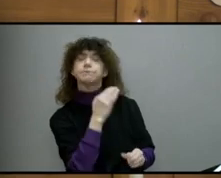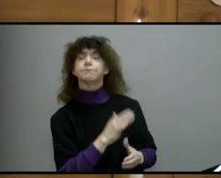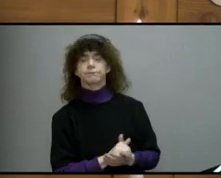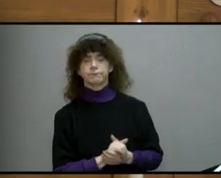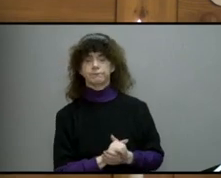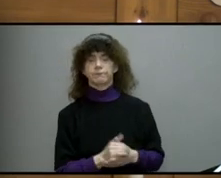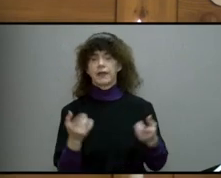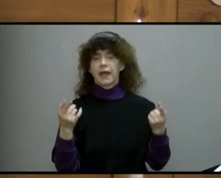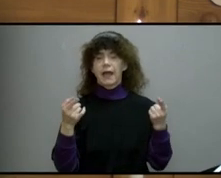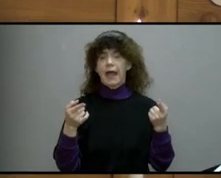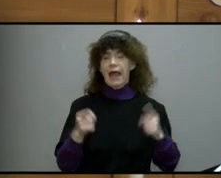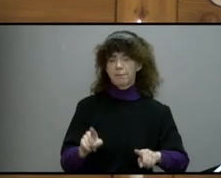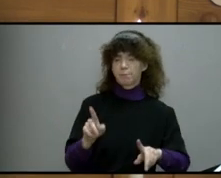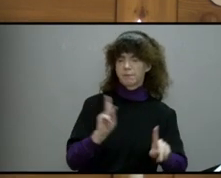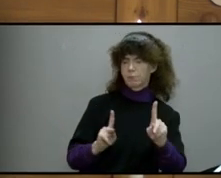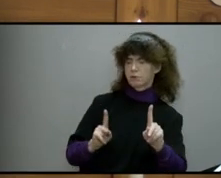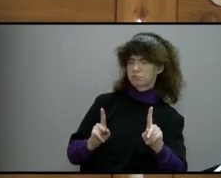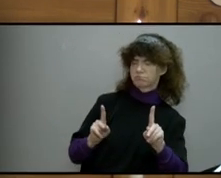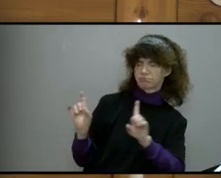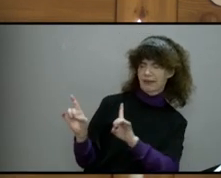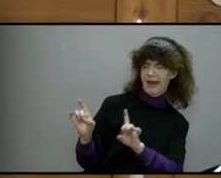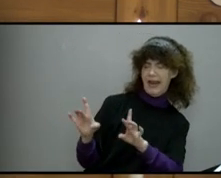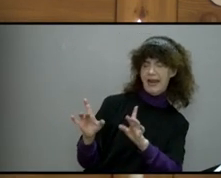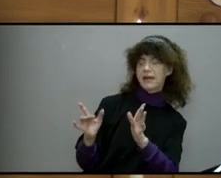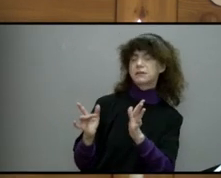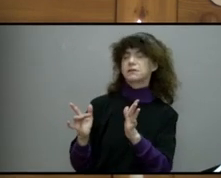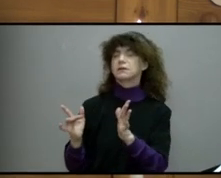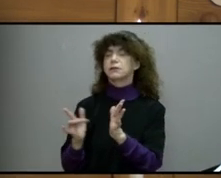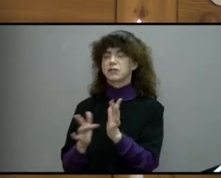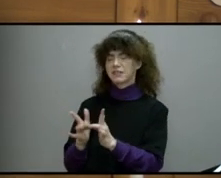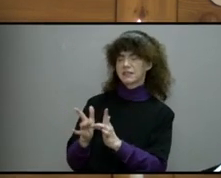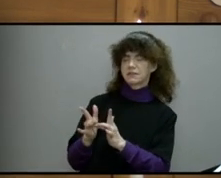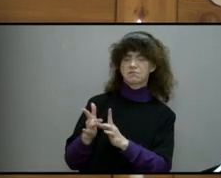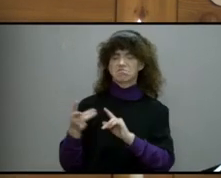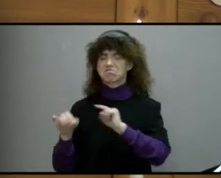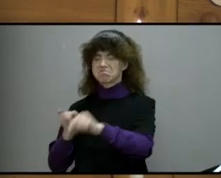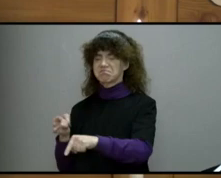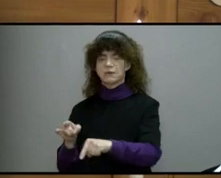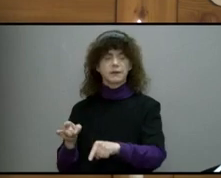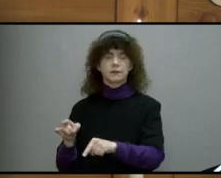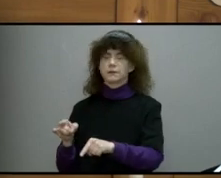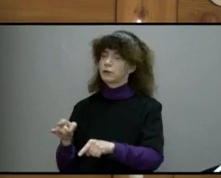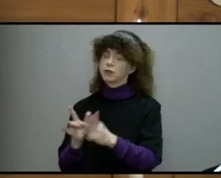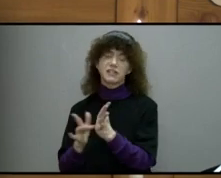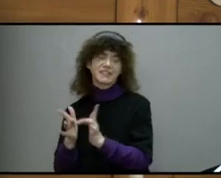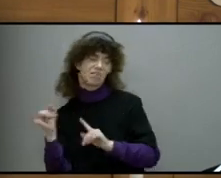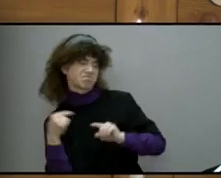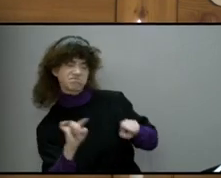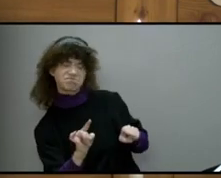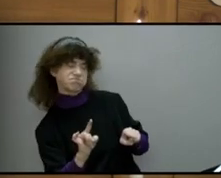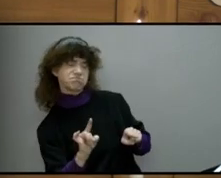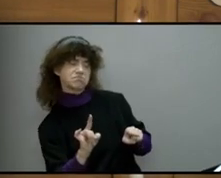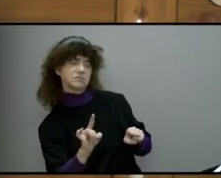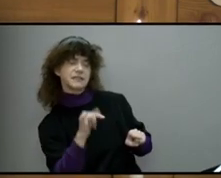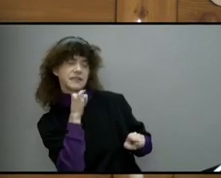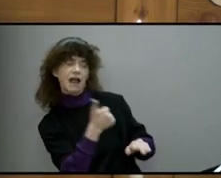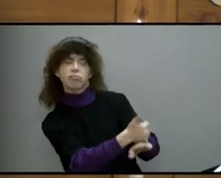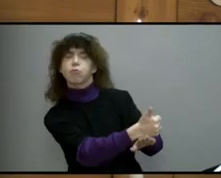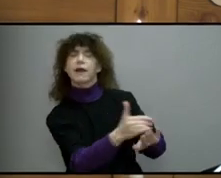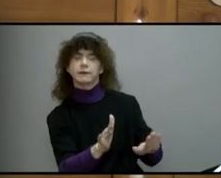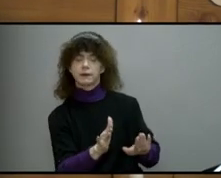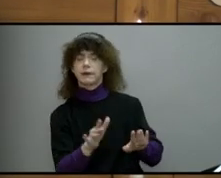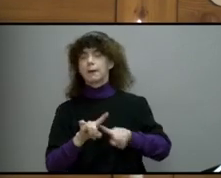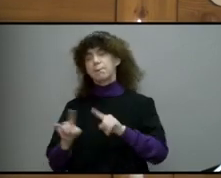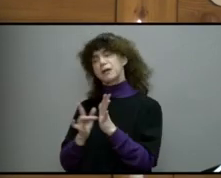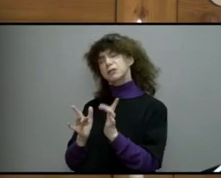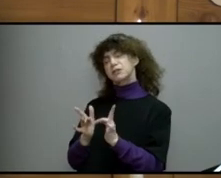When he was reviled, he did not revile in return. When he suffered, he did not threaten, but continued